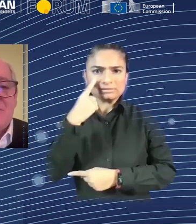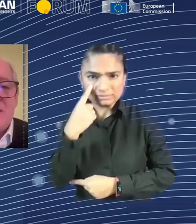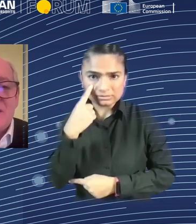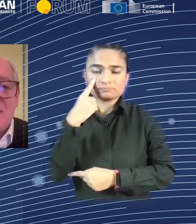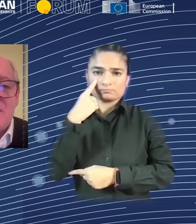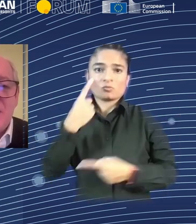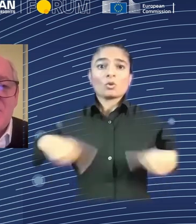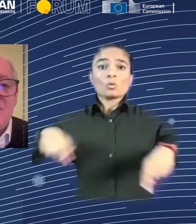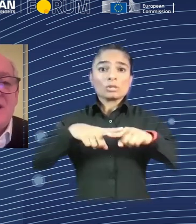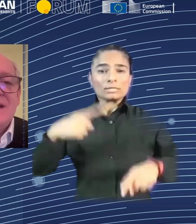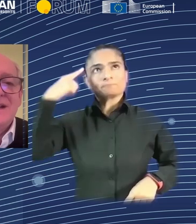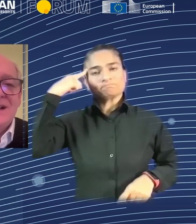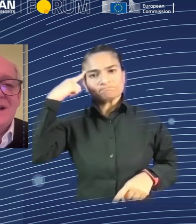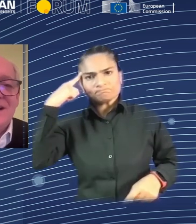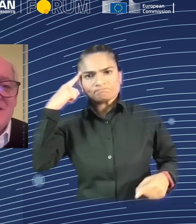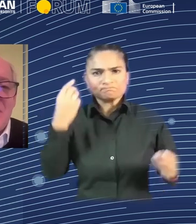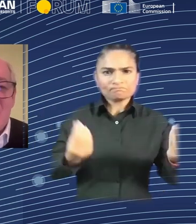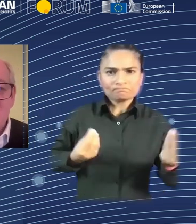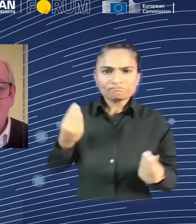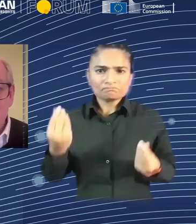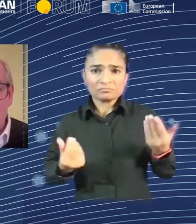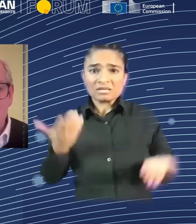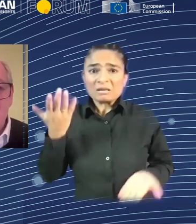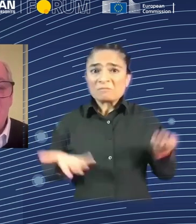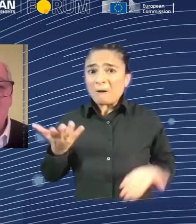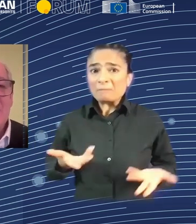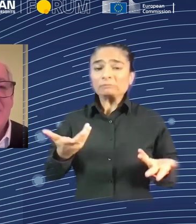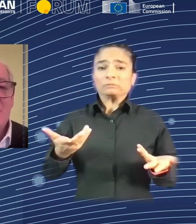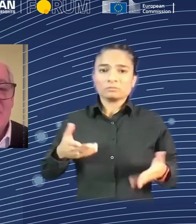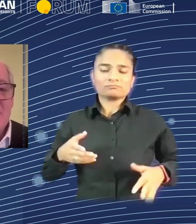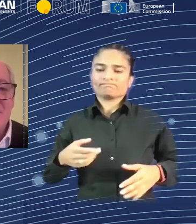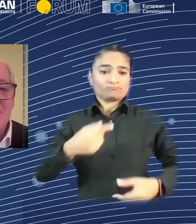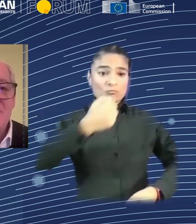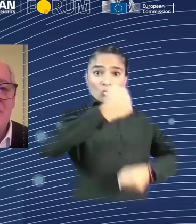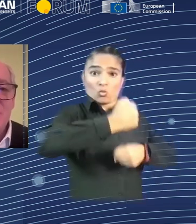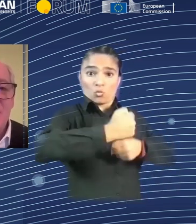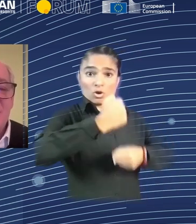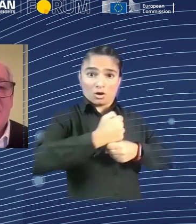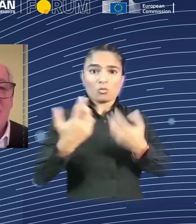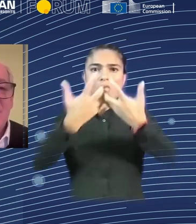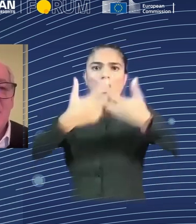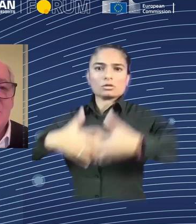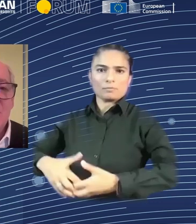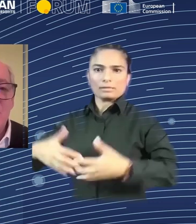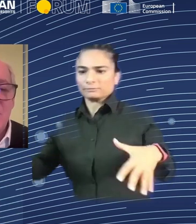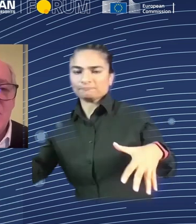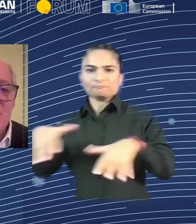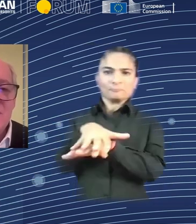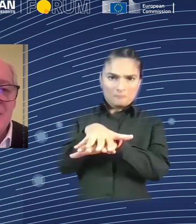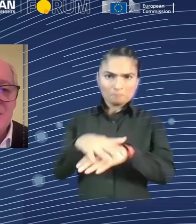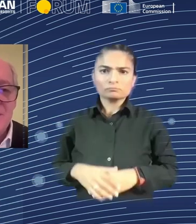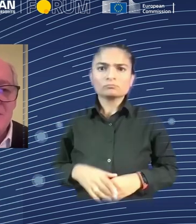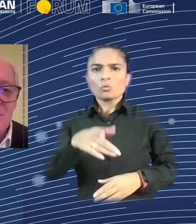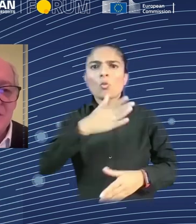writing science fiction 10,000 years ago, and you predicted that in future, people would go